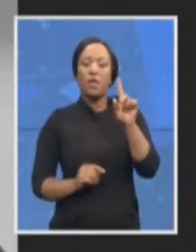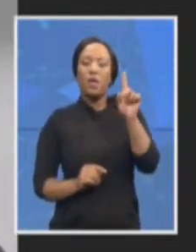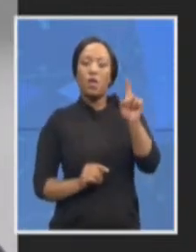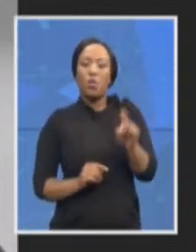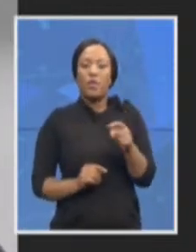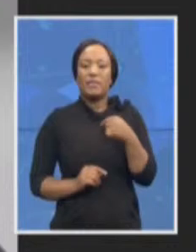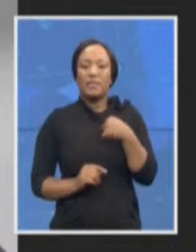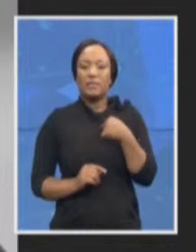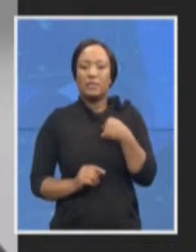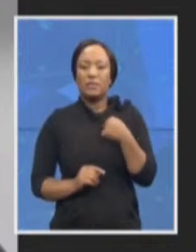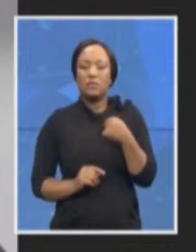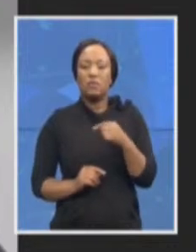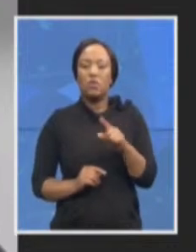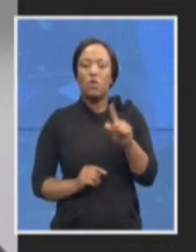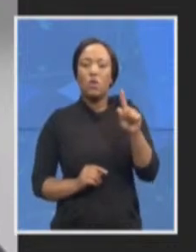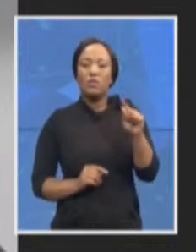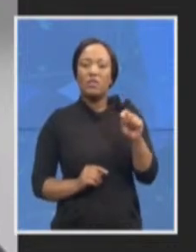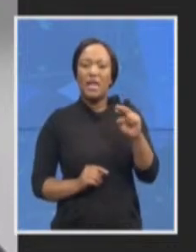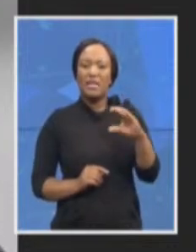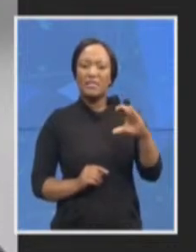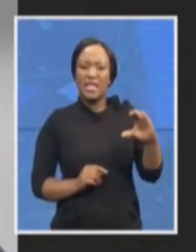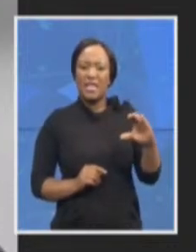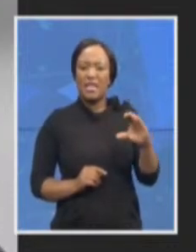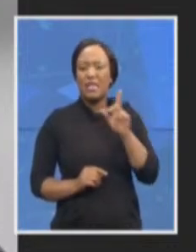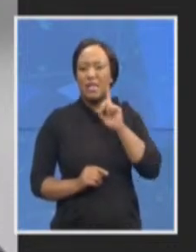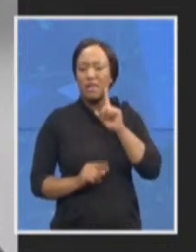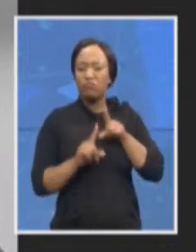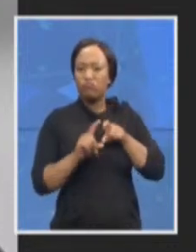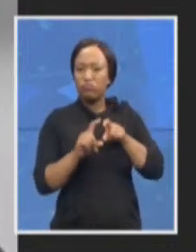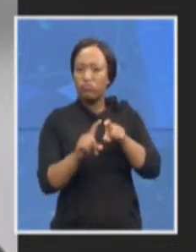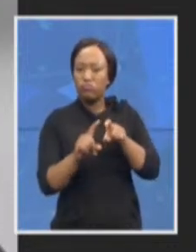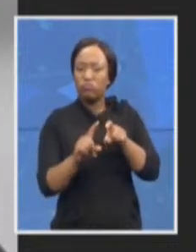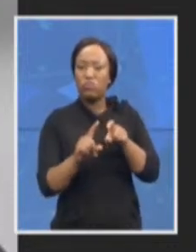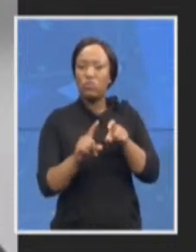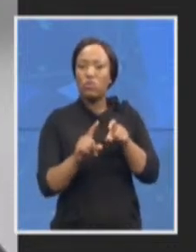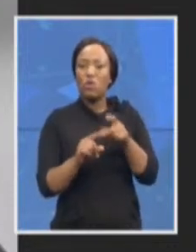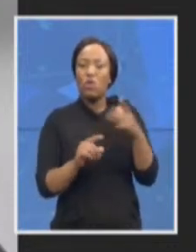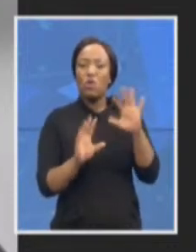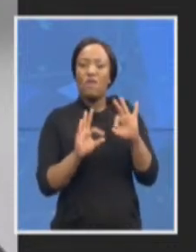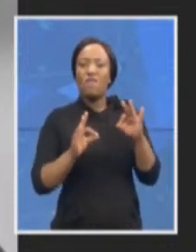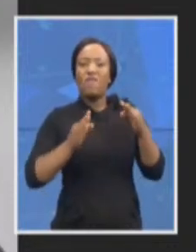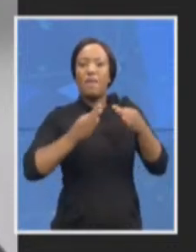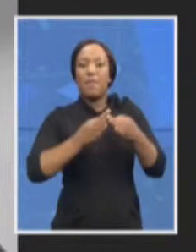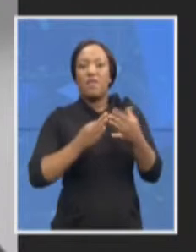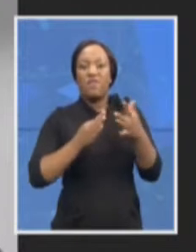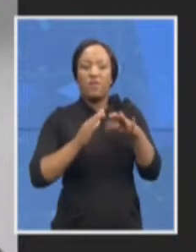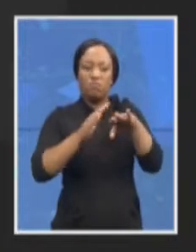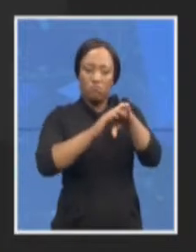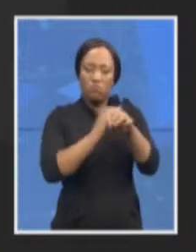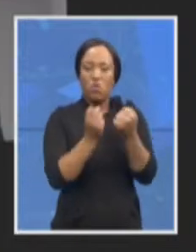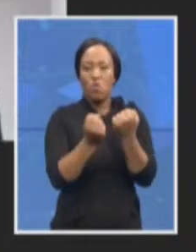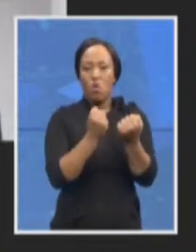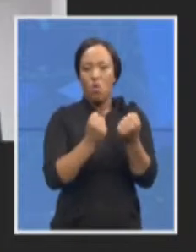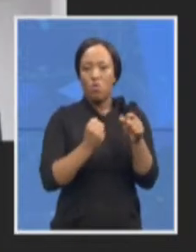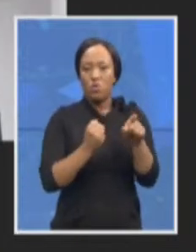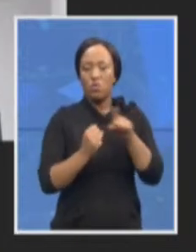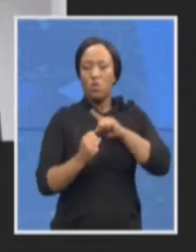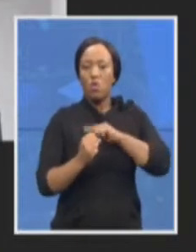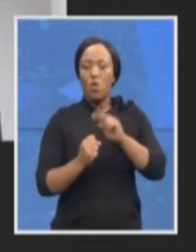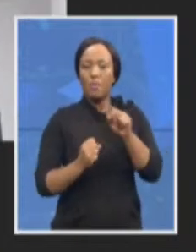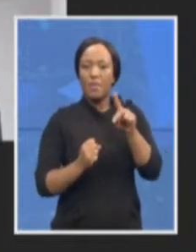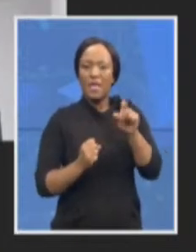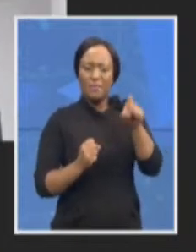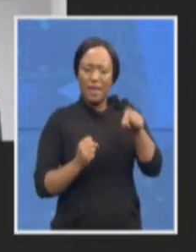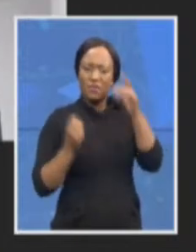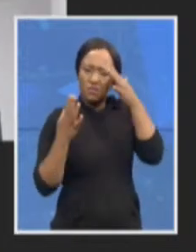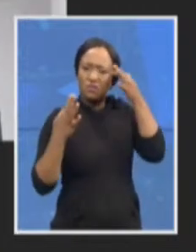we know that the family of the NPA launched litigation to try and compel the NPA to make a decision I spoke to the lawyer